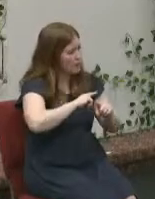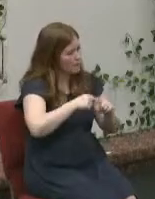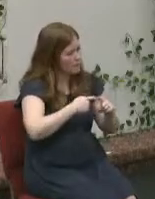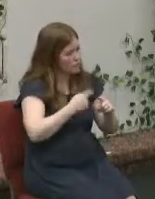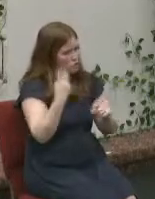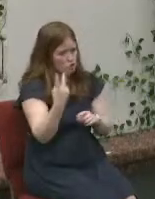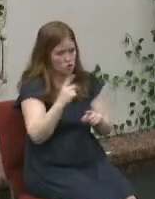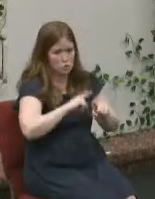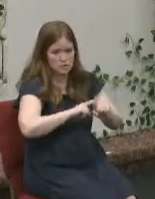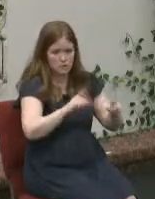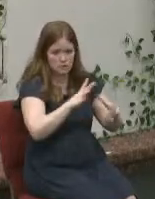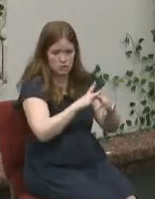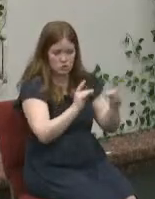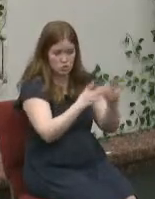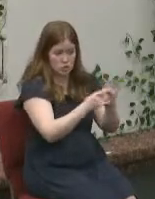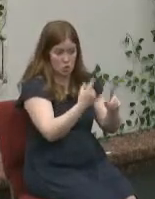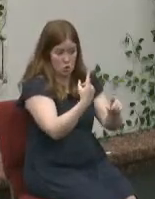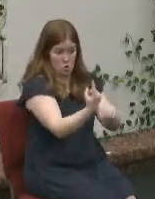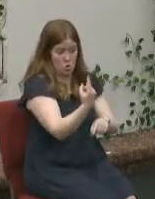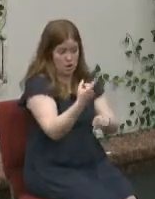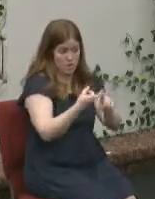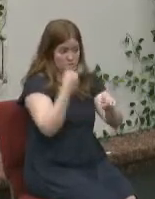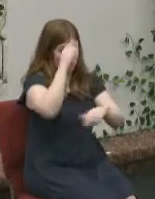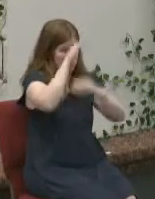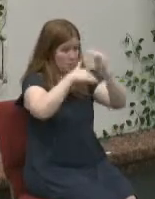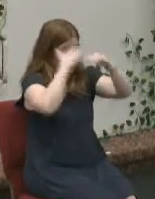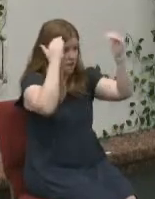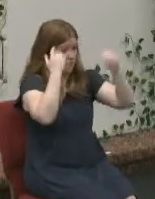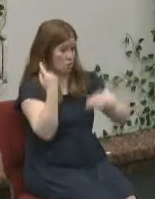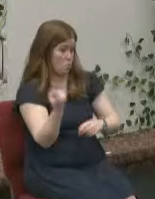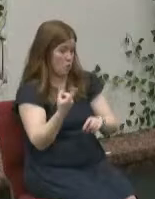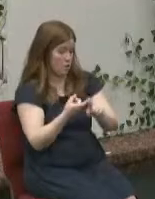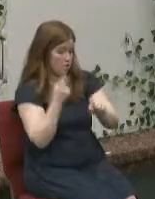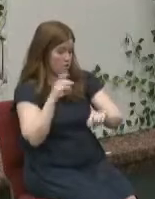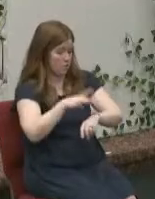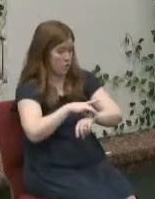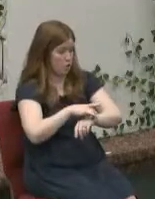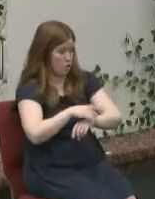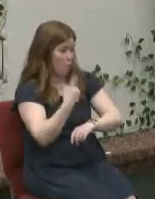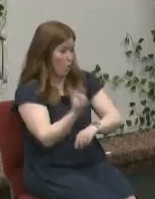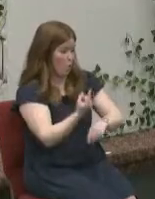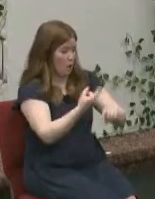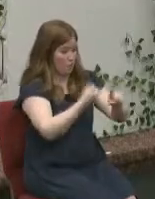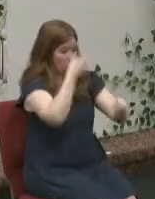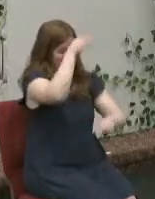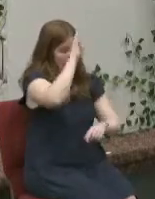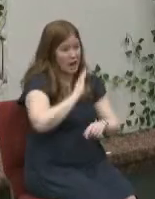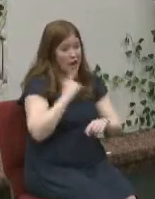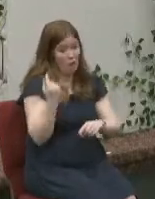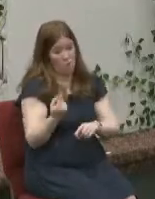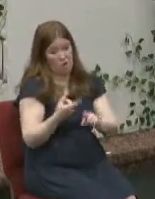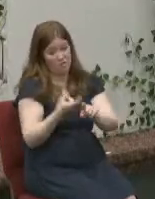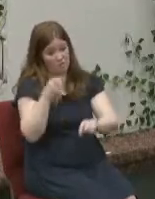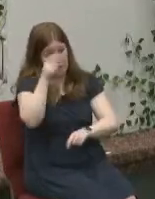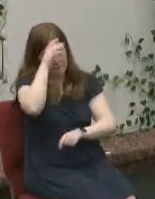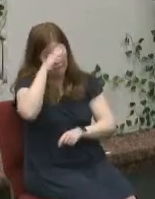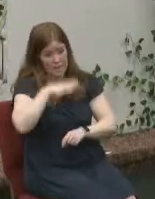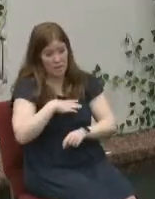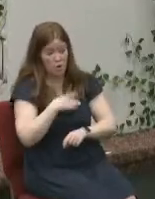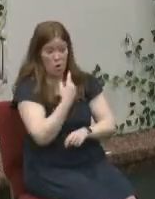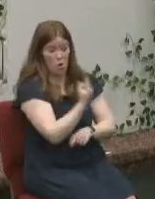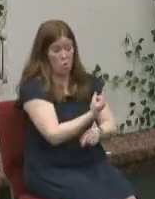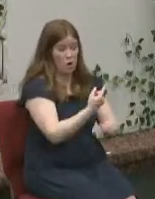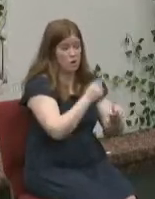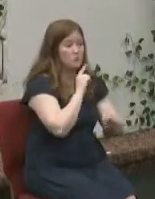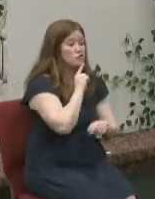the one from heaven the one from earth the one that is god's the one is man's the one that is true and one is false that he wants you to say this